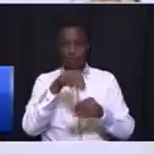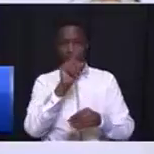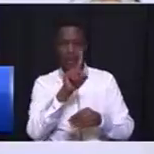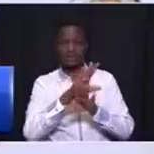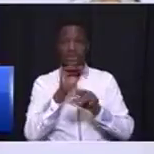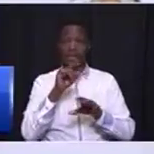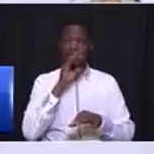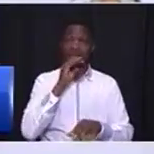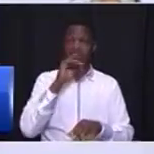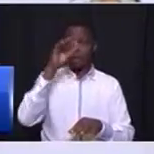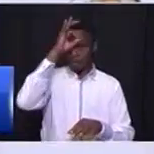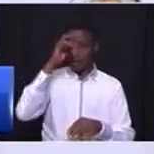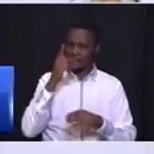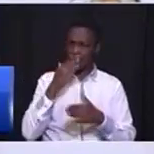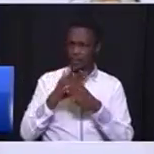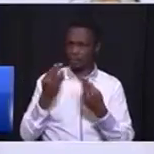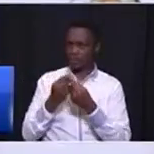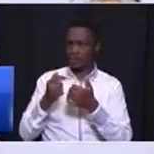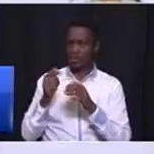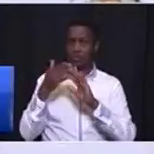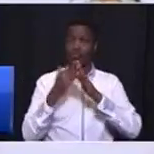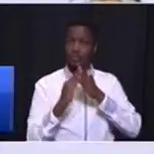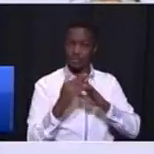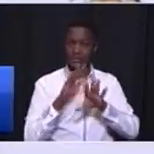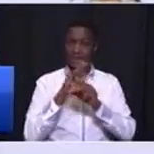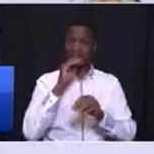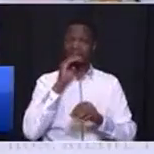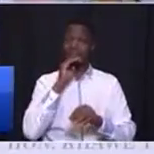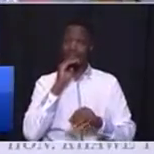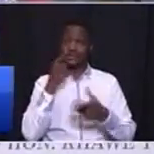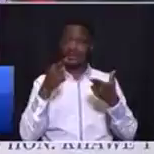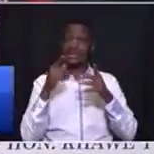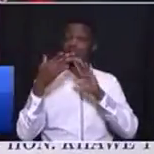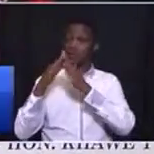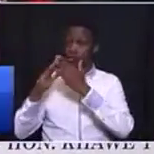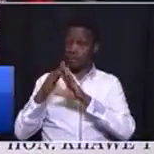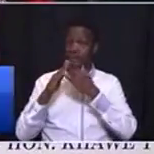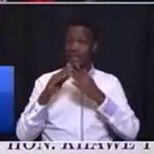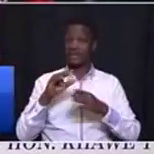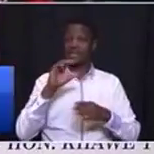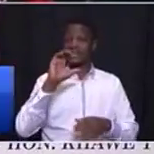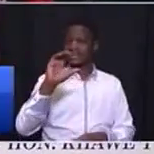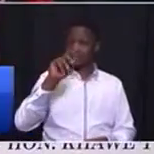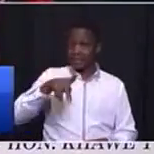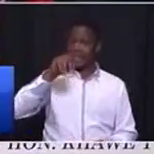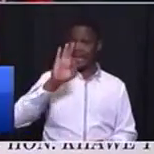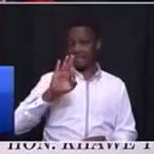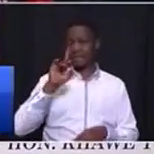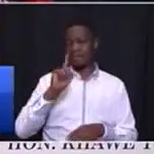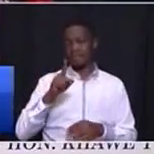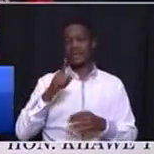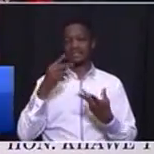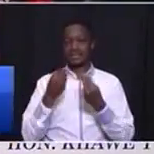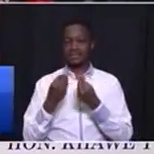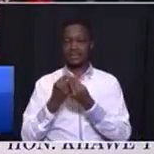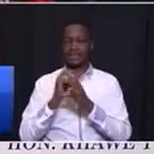police working with communities, so the status of community policing forums will also be something that we